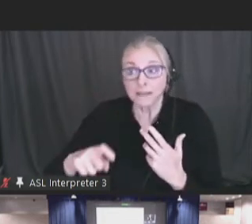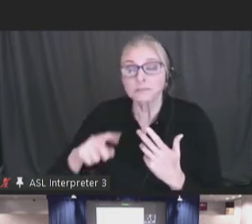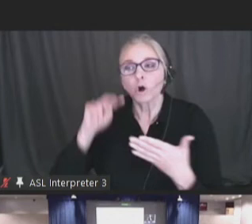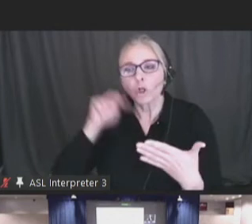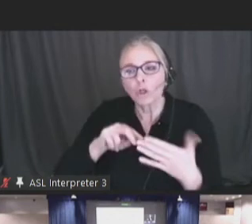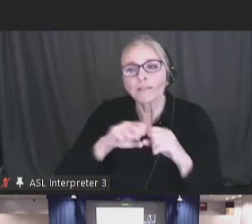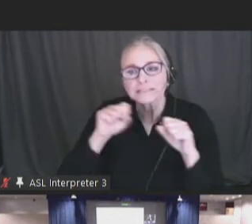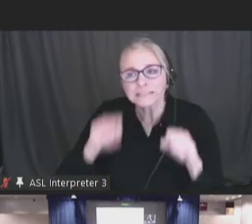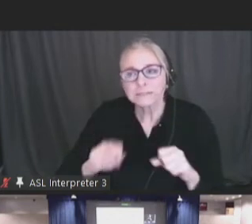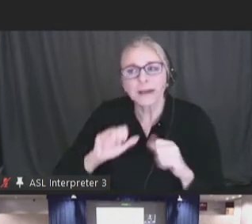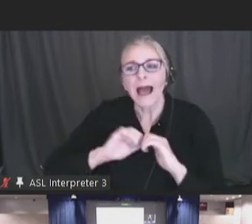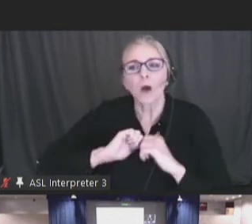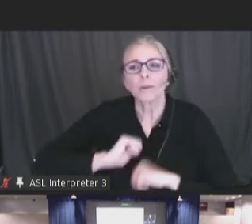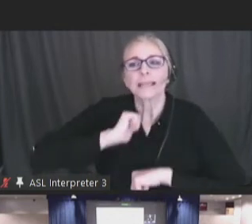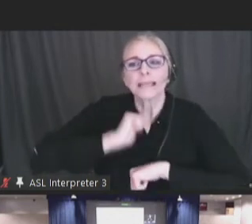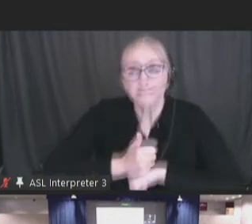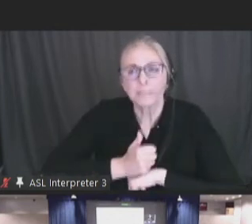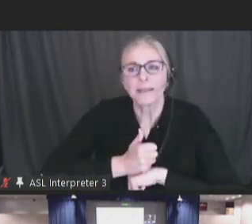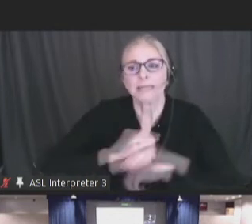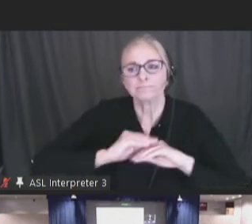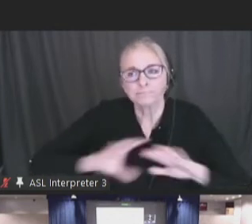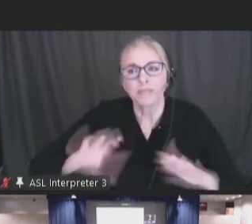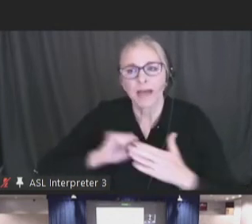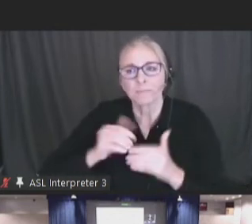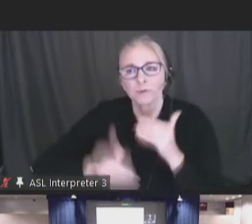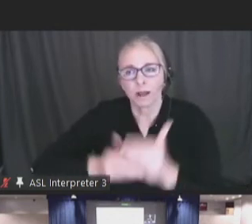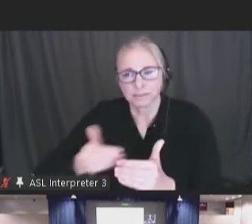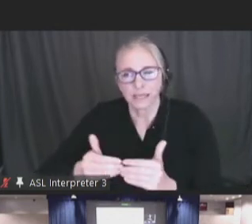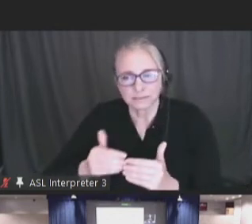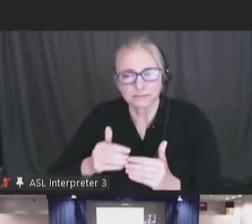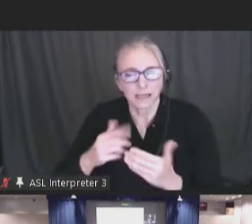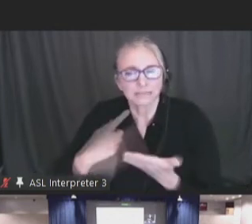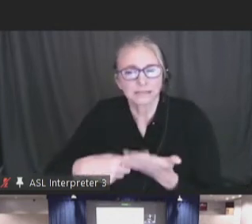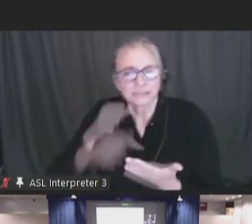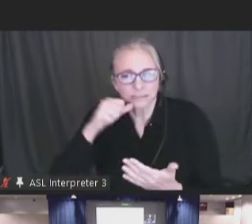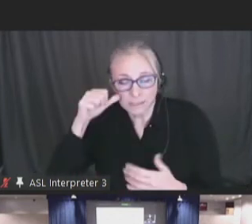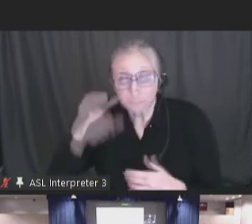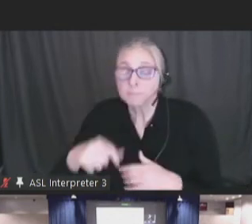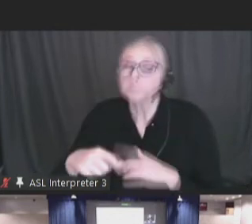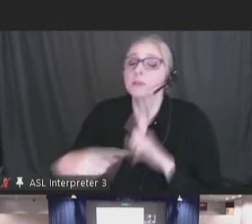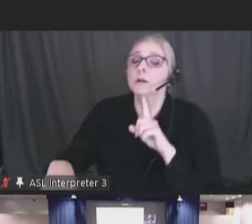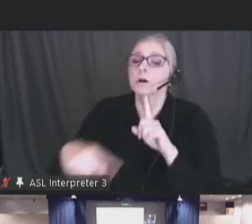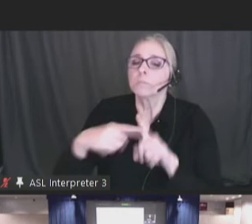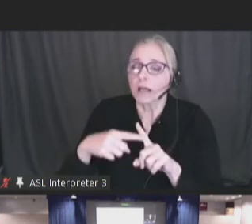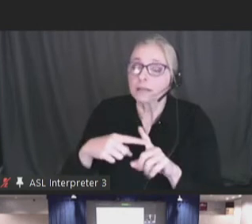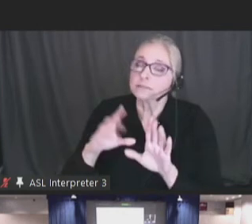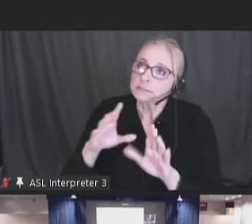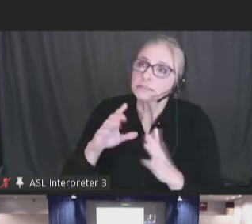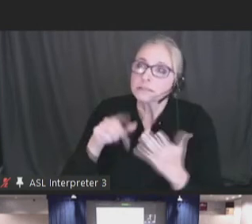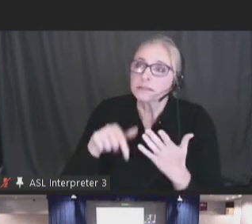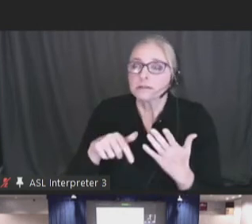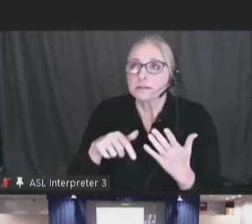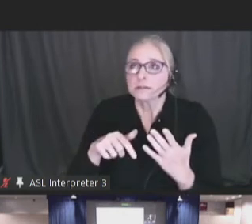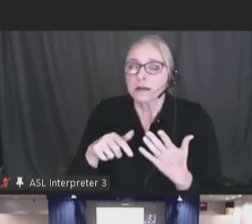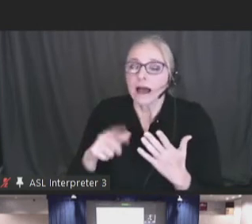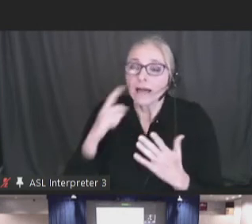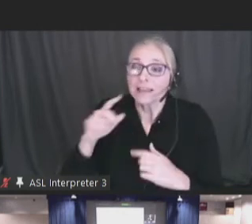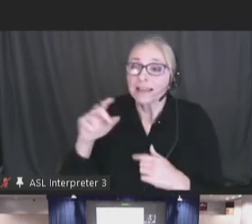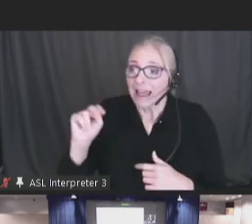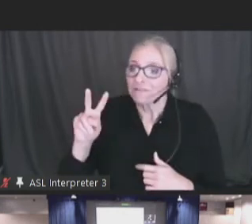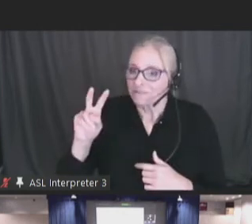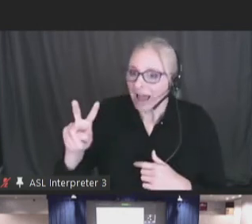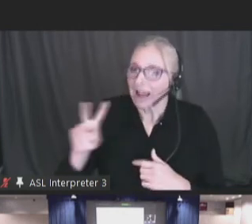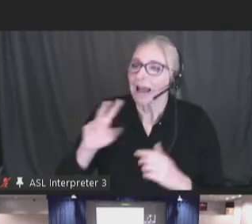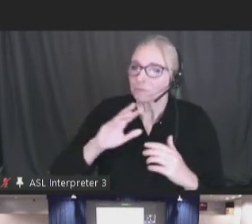system of implementation as I talked about yesterday as well. We also need to look at, and this is something that NBAC I think needs to look at